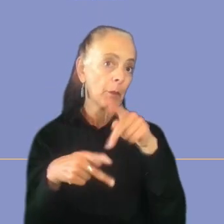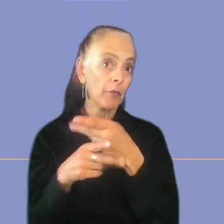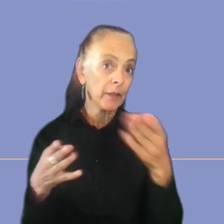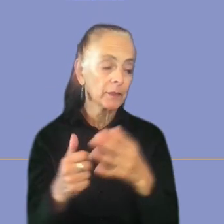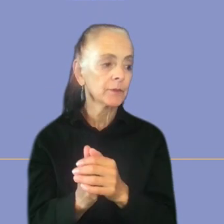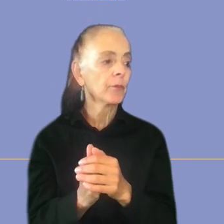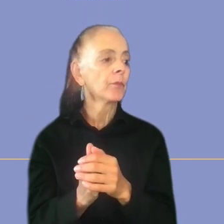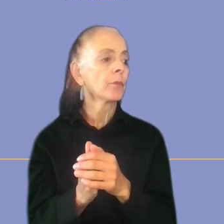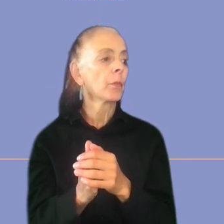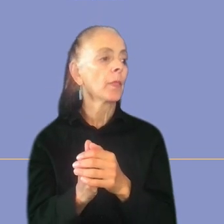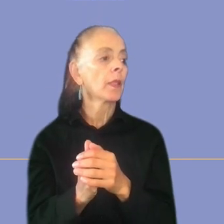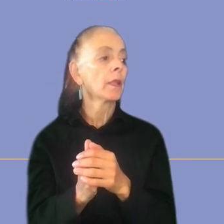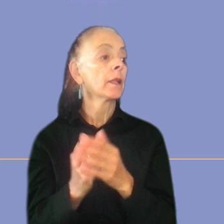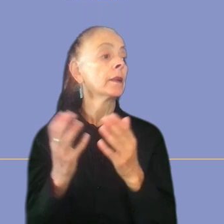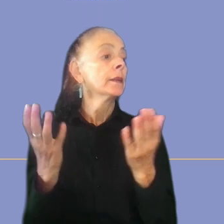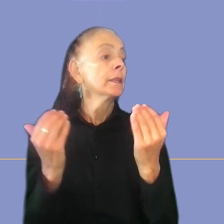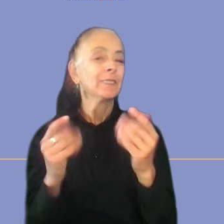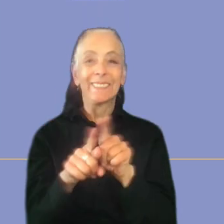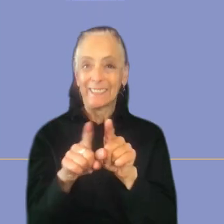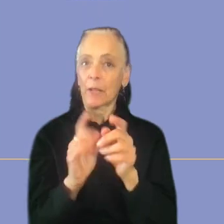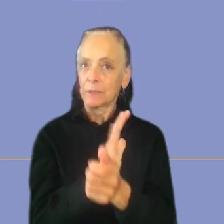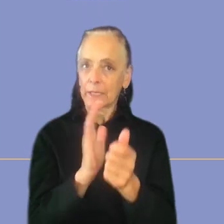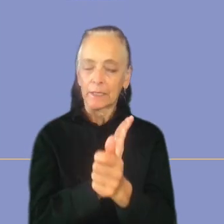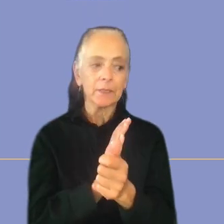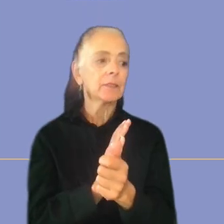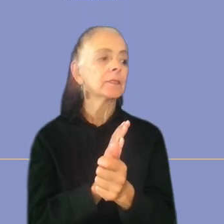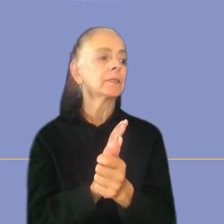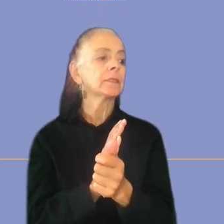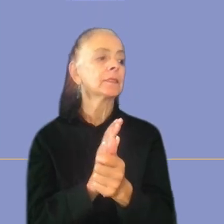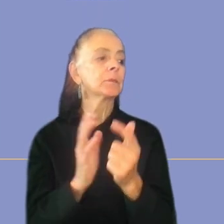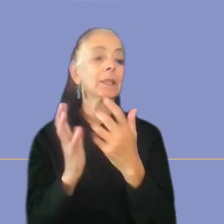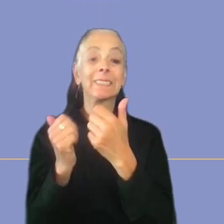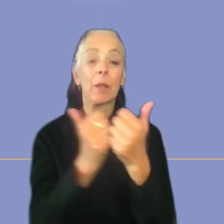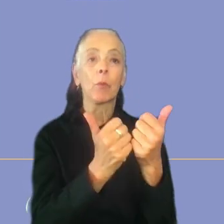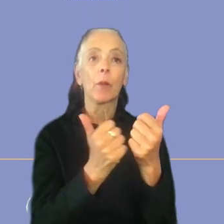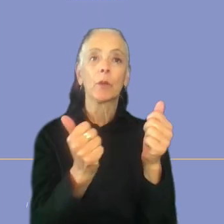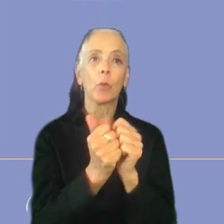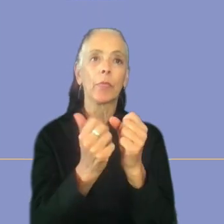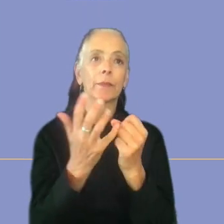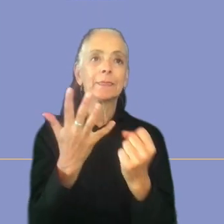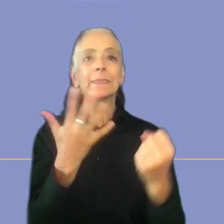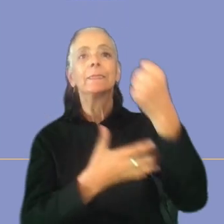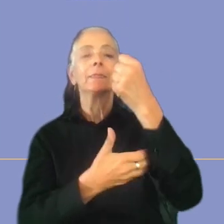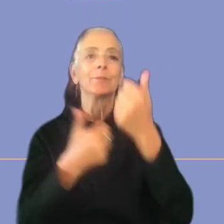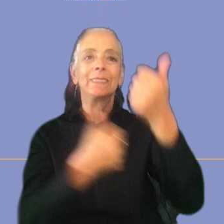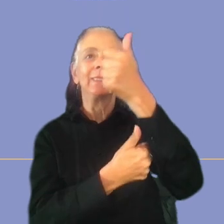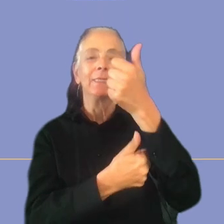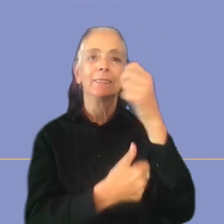So here it's the same skills again but it is separated in terms of the seniority level that is